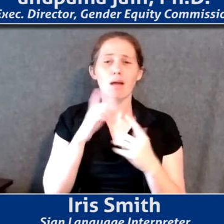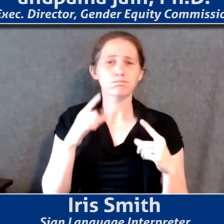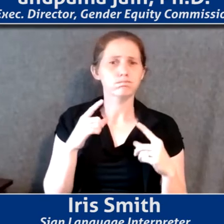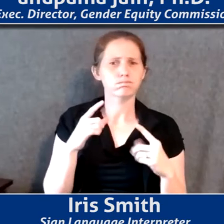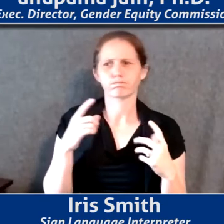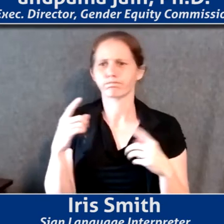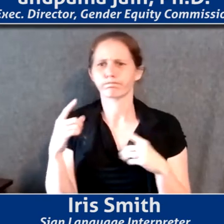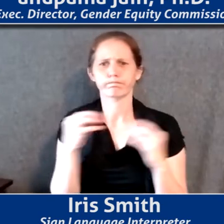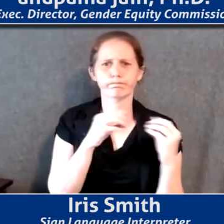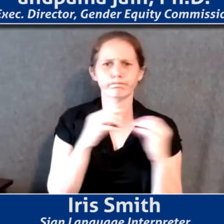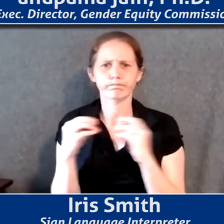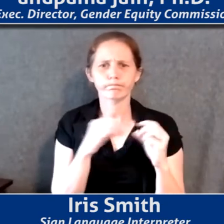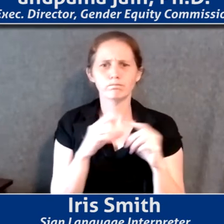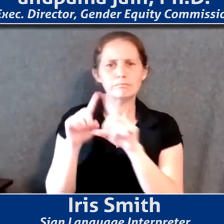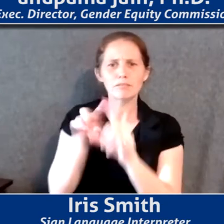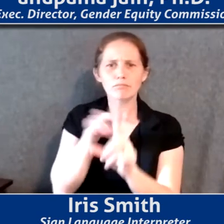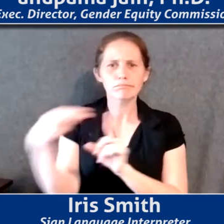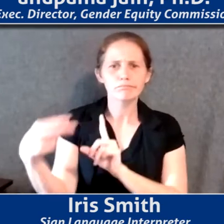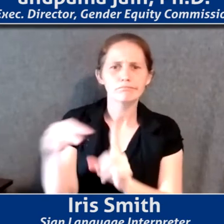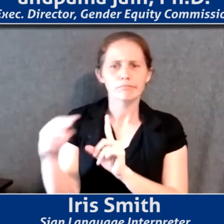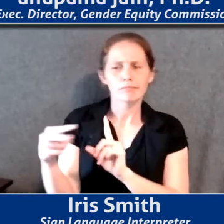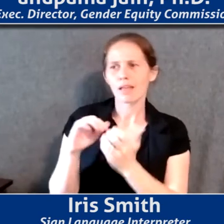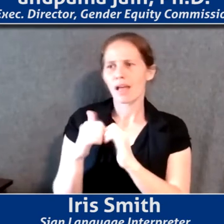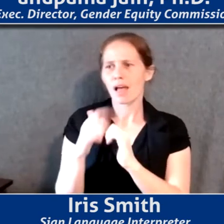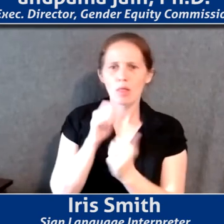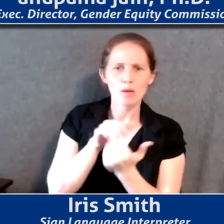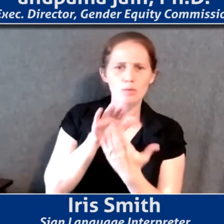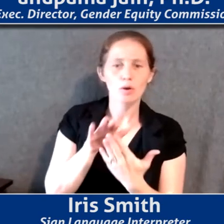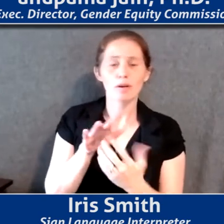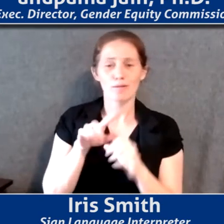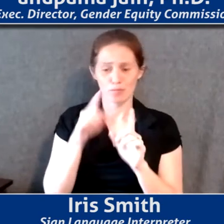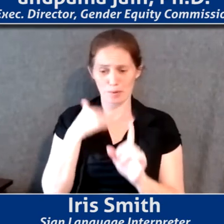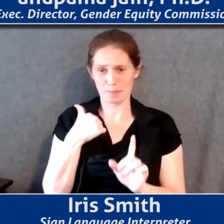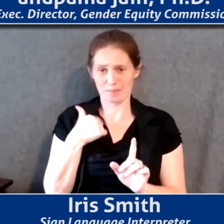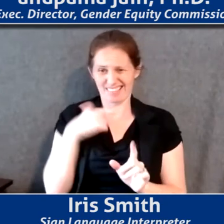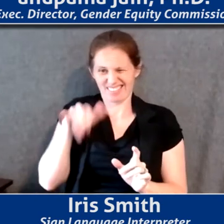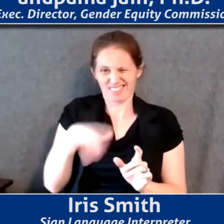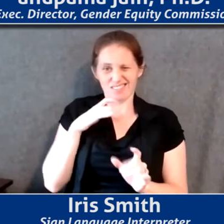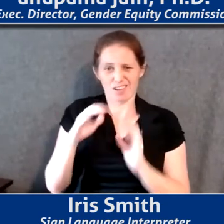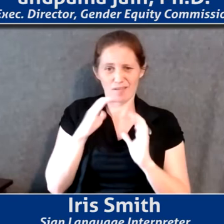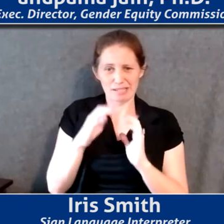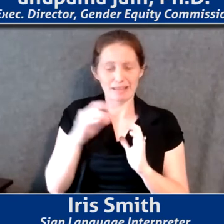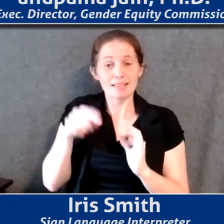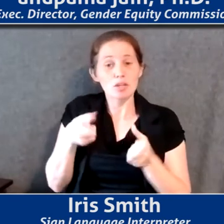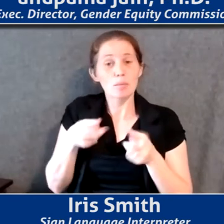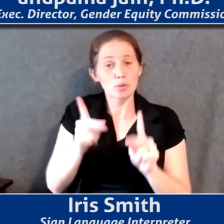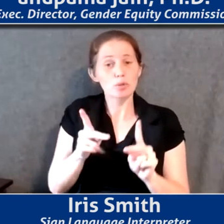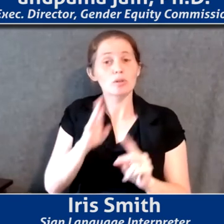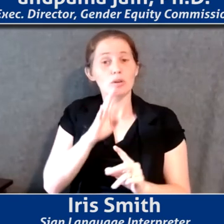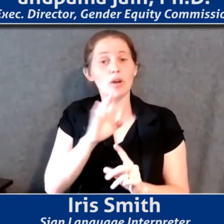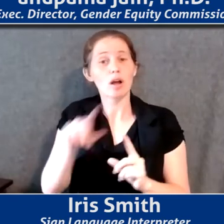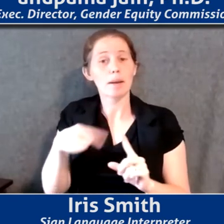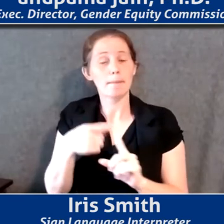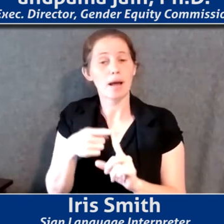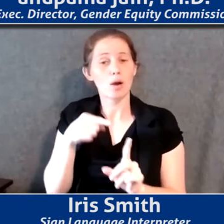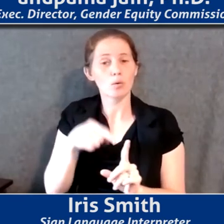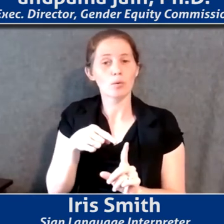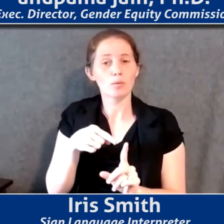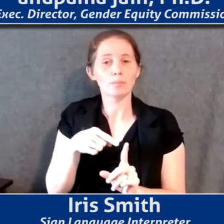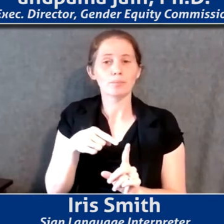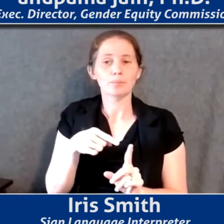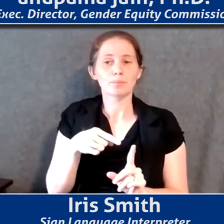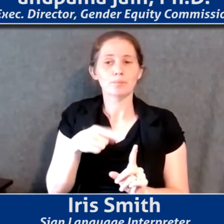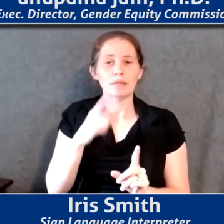it and different stances people have taken. And yet, to me, for the purposes of this conversation, this is a chance to talk about, like, take a